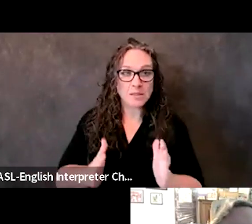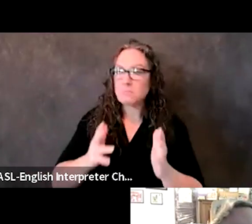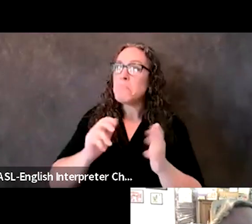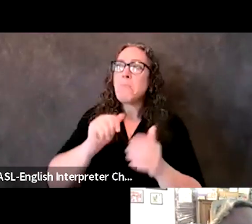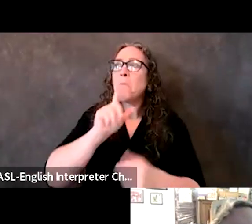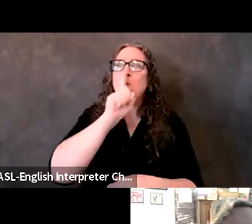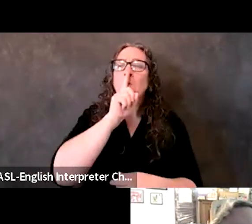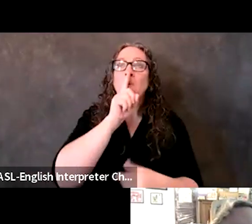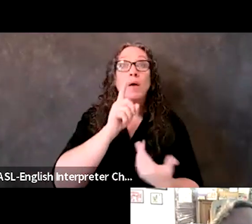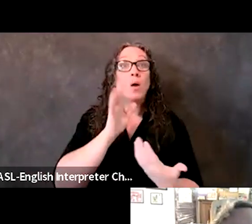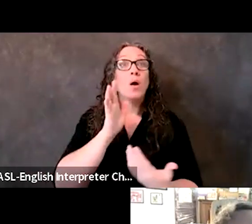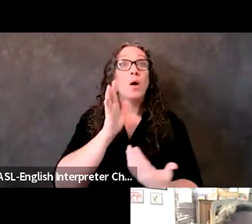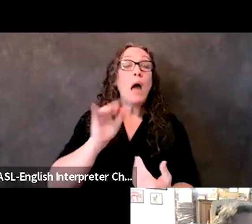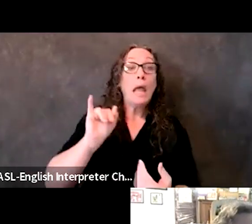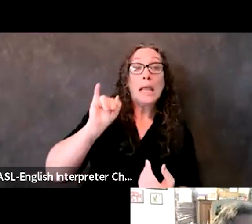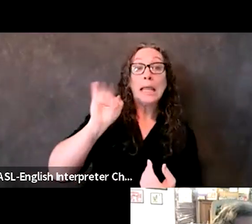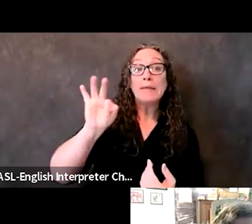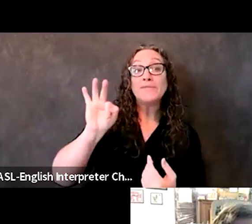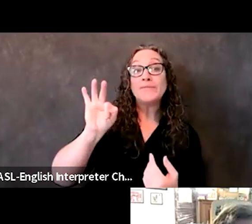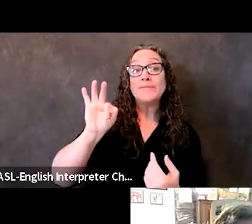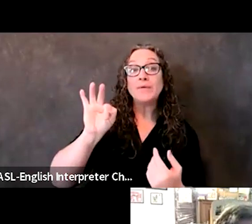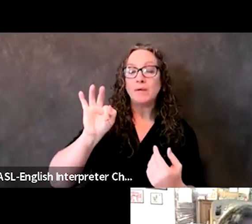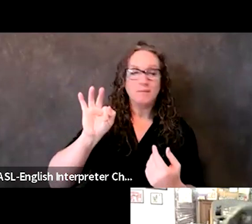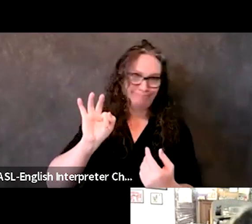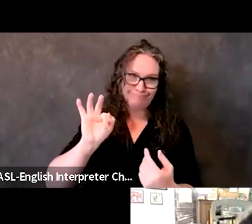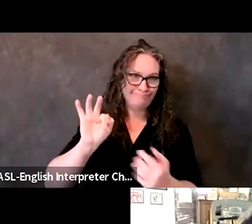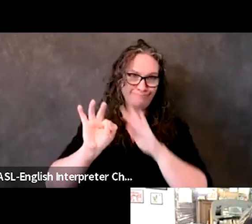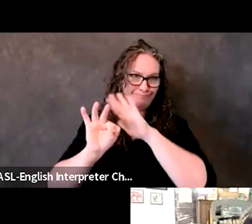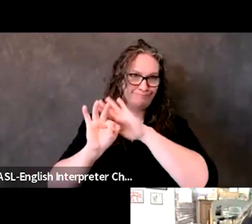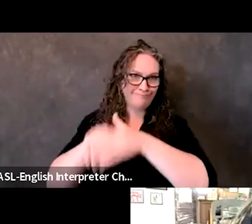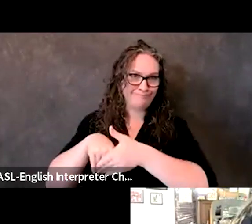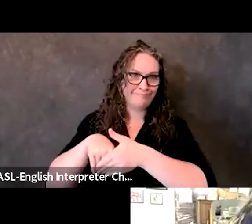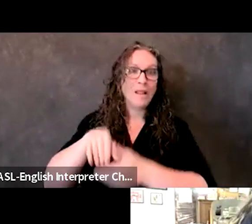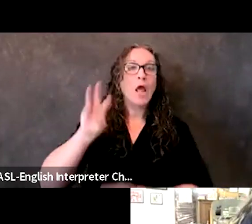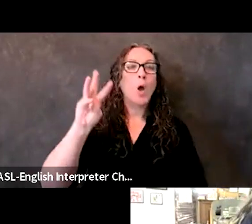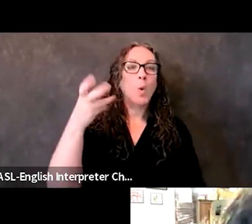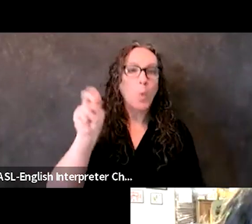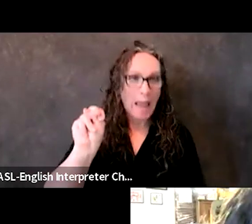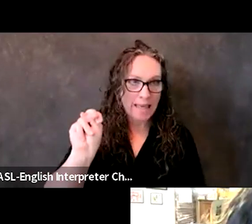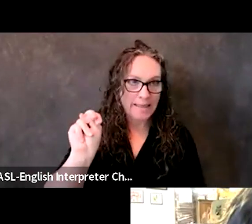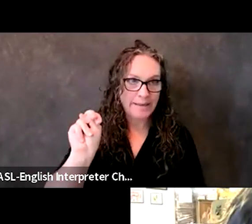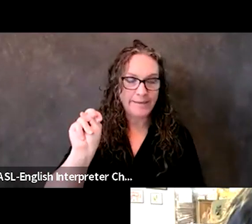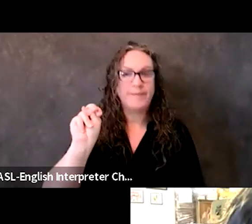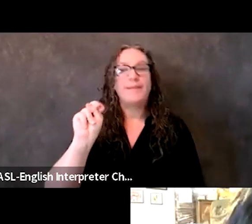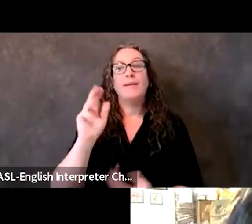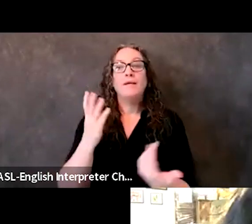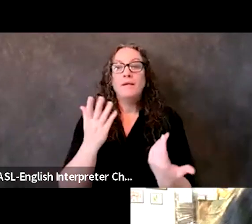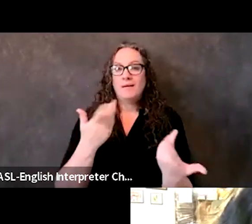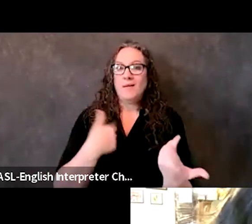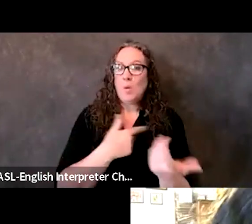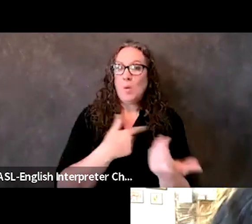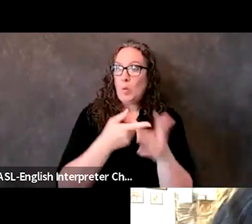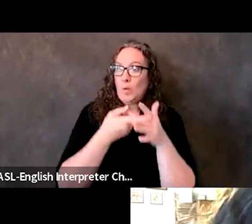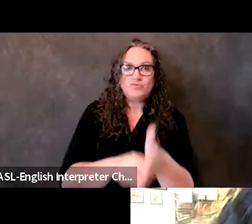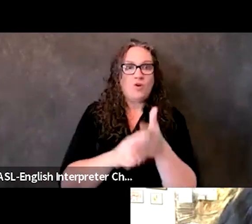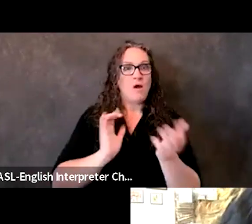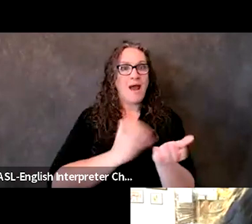you're going to be impacted by disaster. But when, even as we begin, you know, begin this conversation right now,